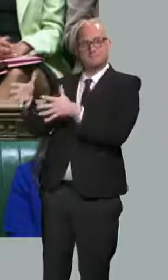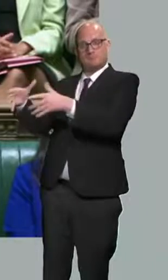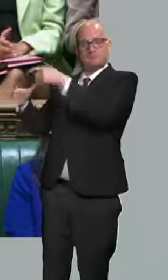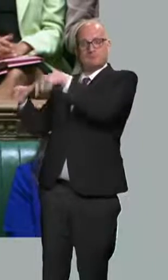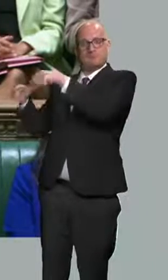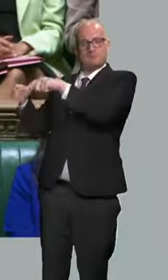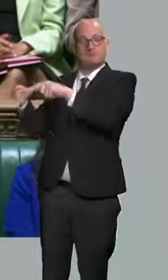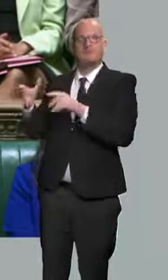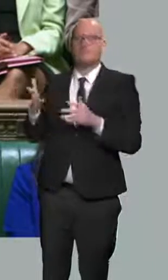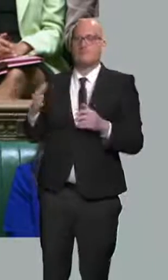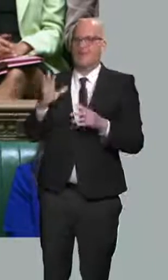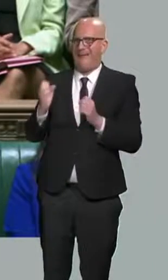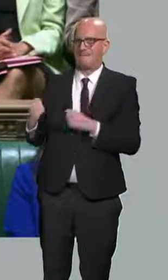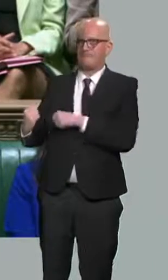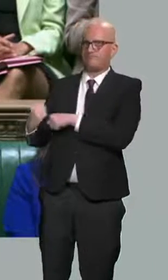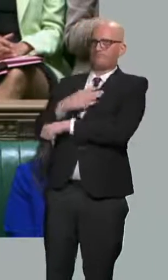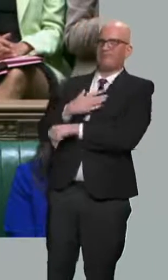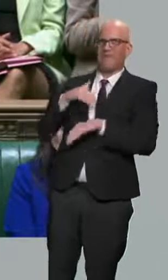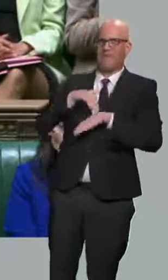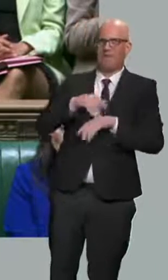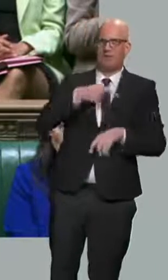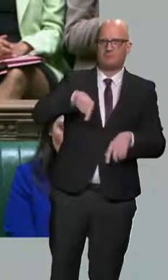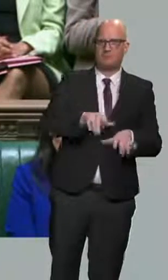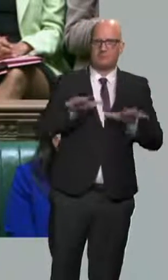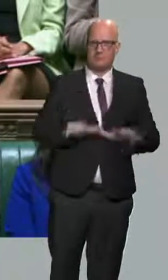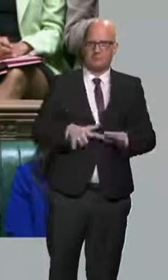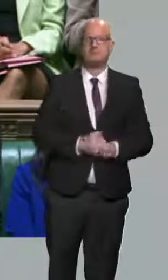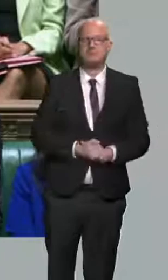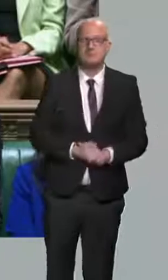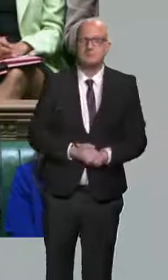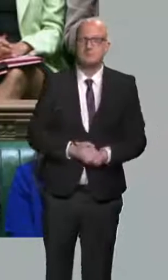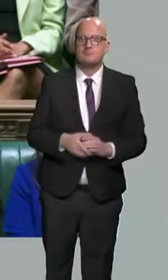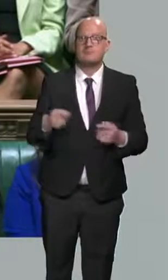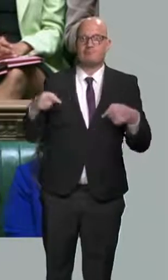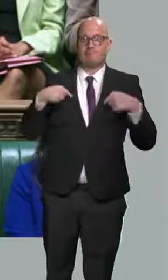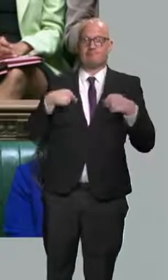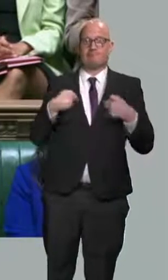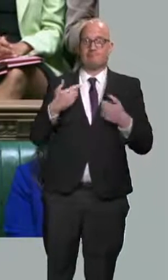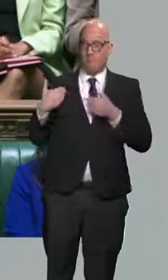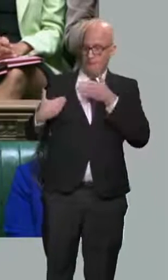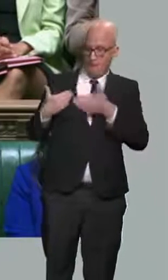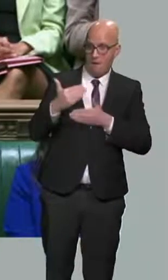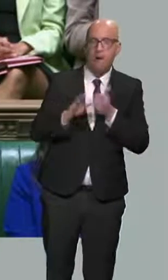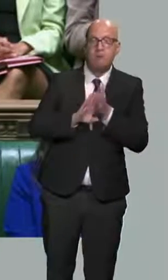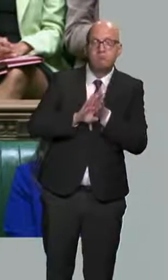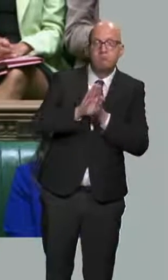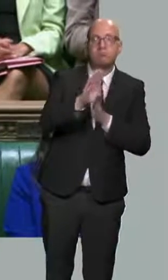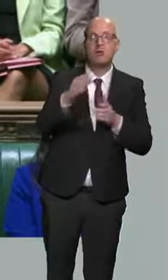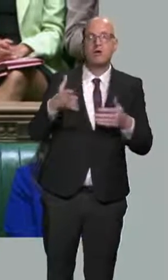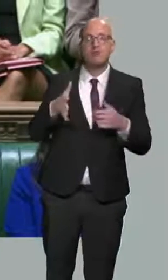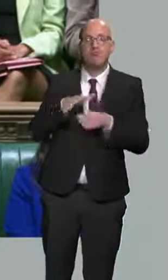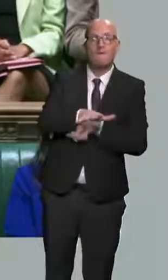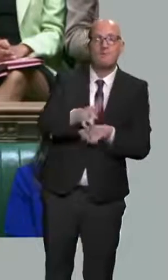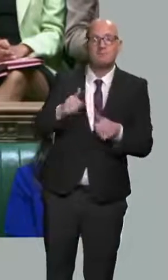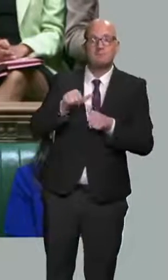us at home. The invasion of Ukraine presents a risk to our recovery, as it does to countries around